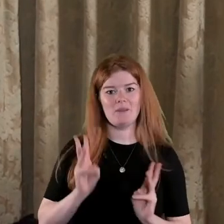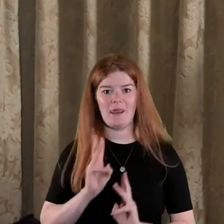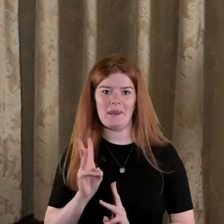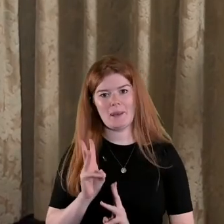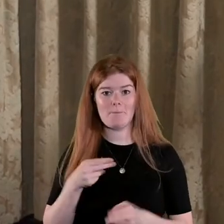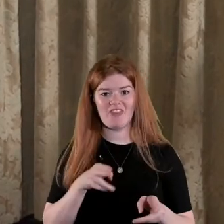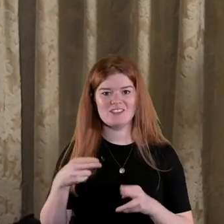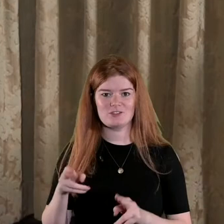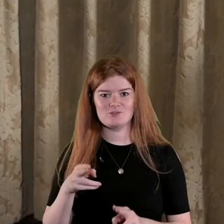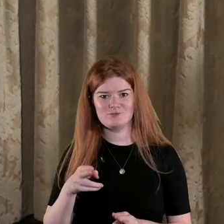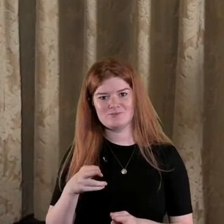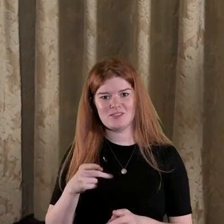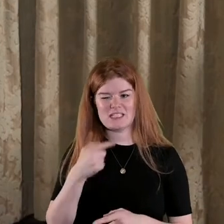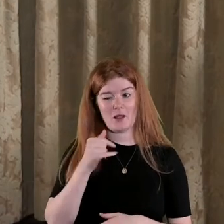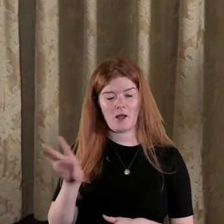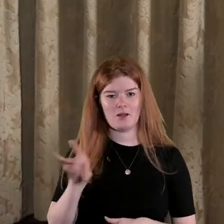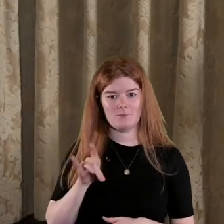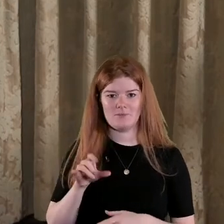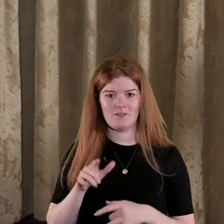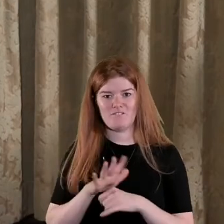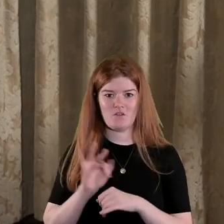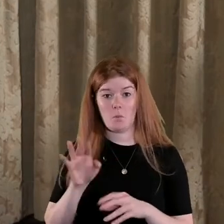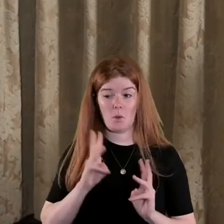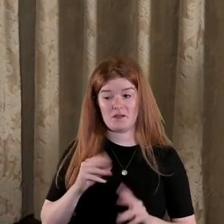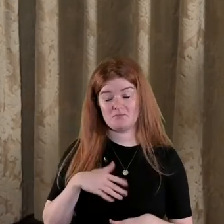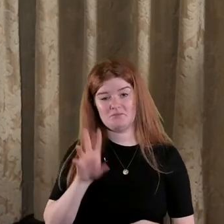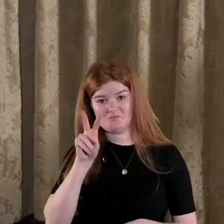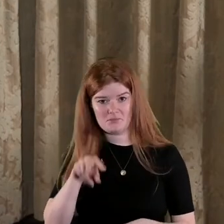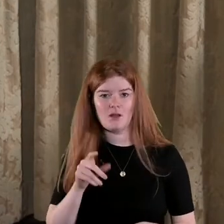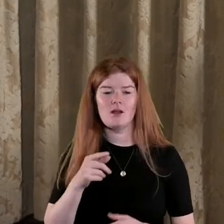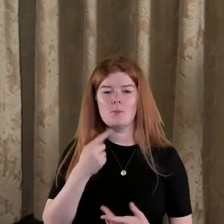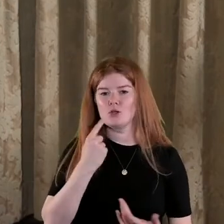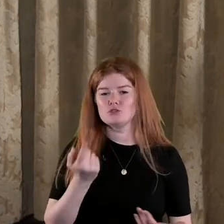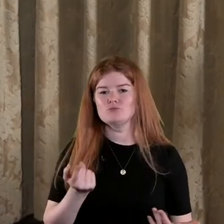tactics and said you get all this stuff about it's an old Gaelic kind of custom but